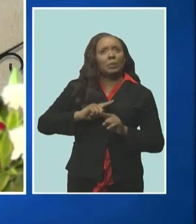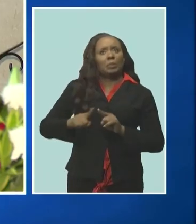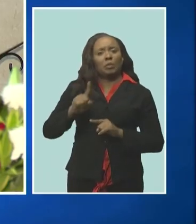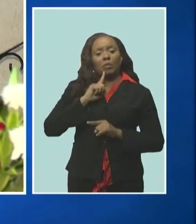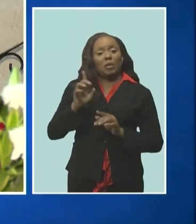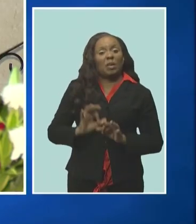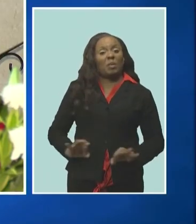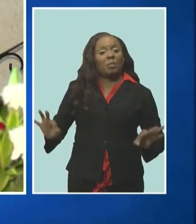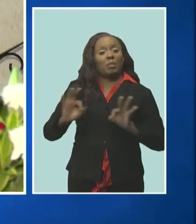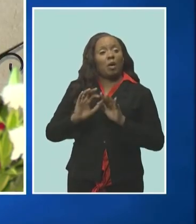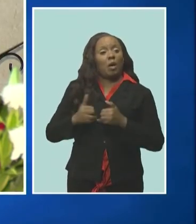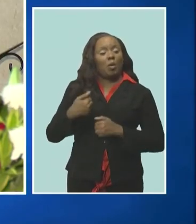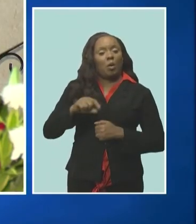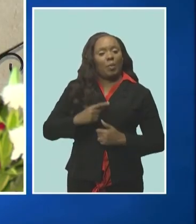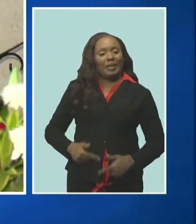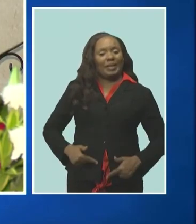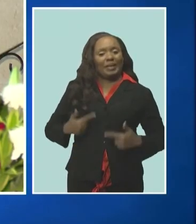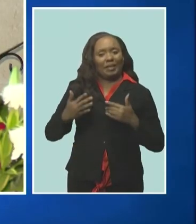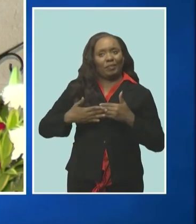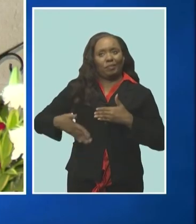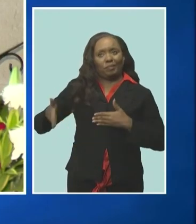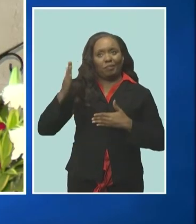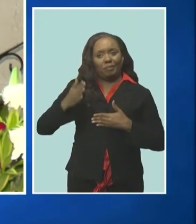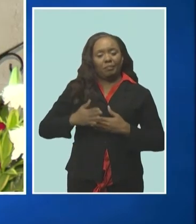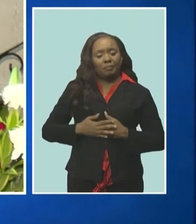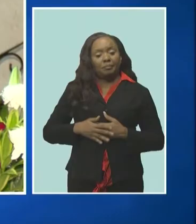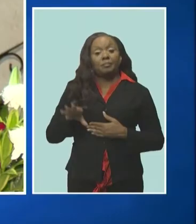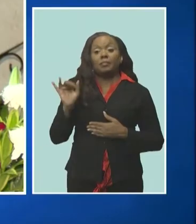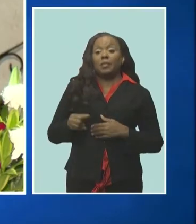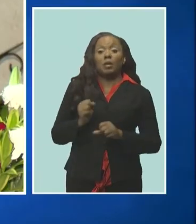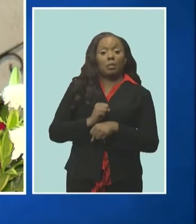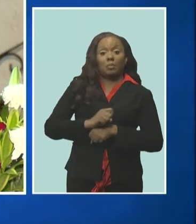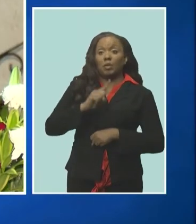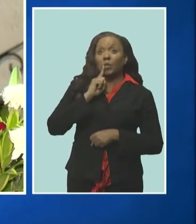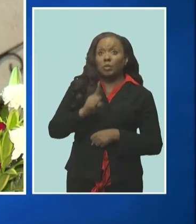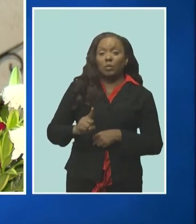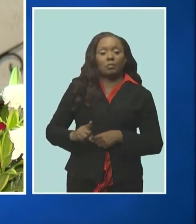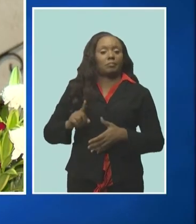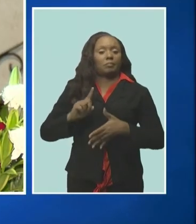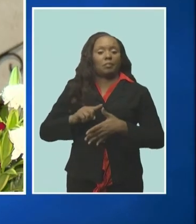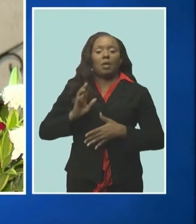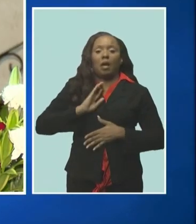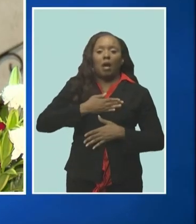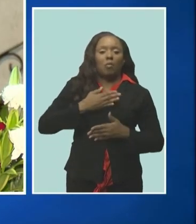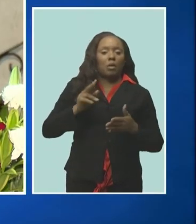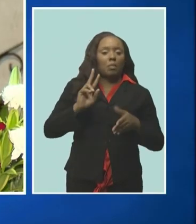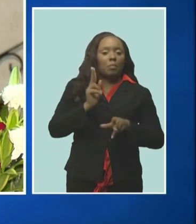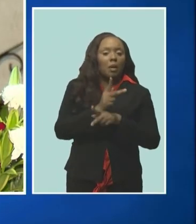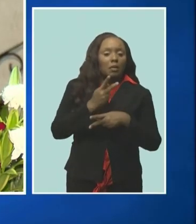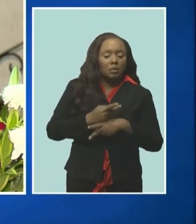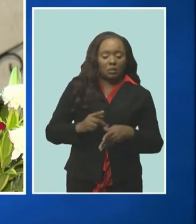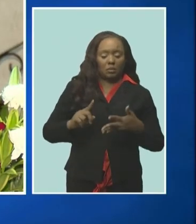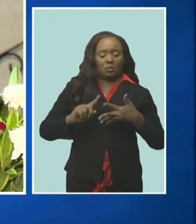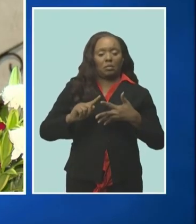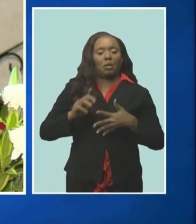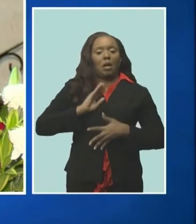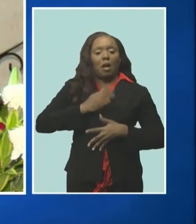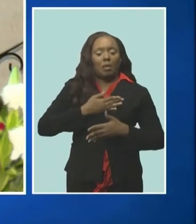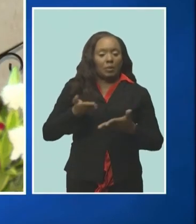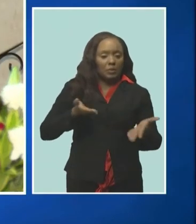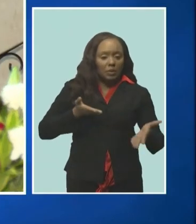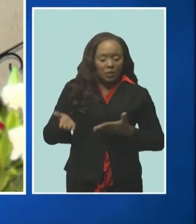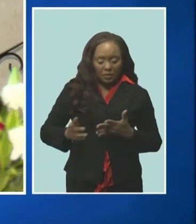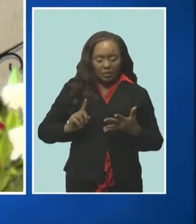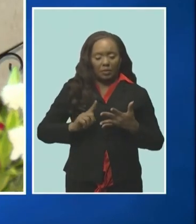they are the benchmarks that ensure the products we use the services we receive and the